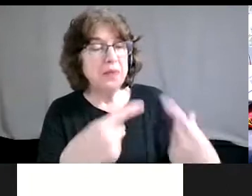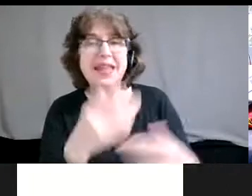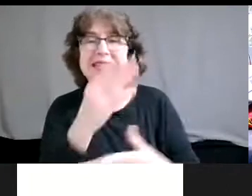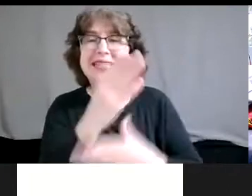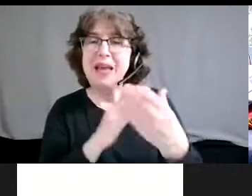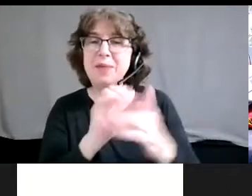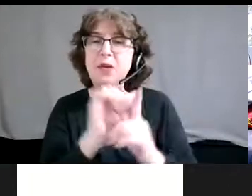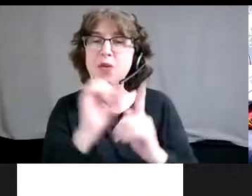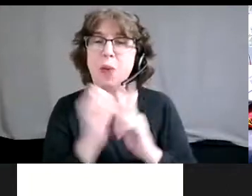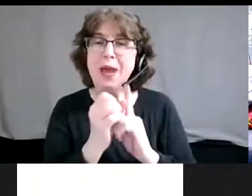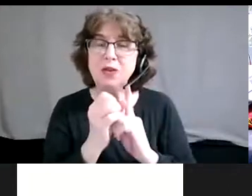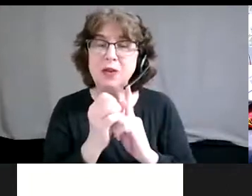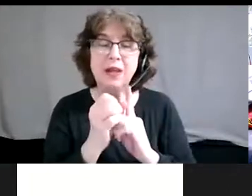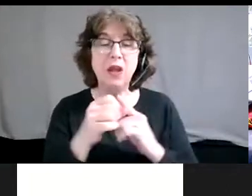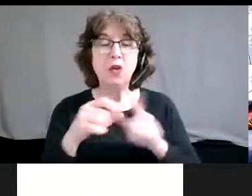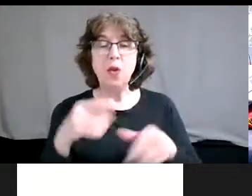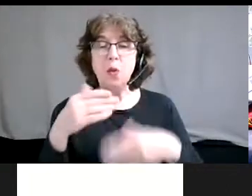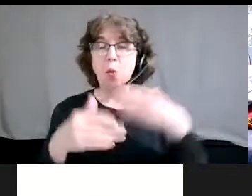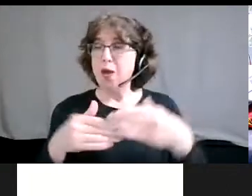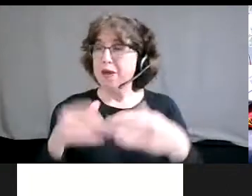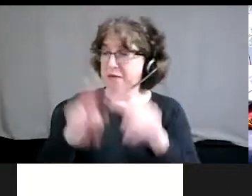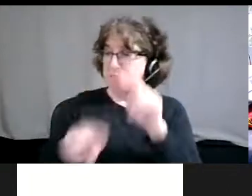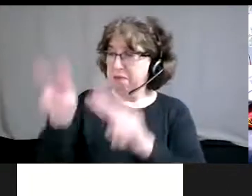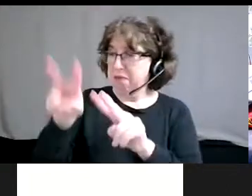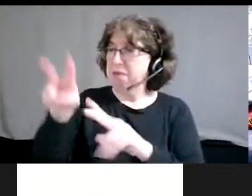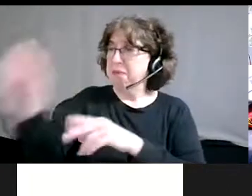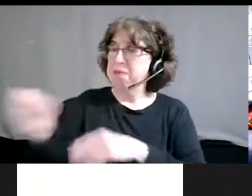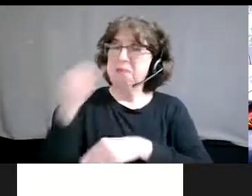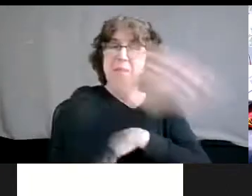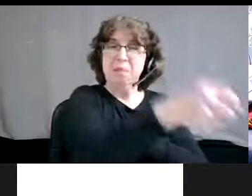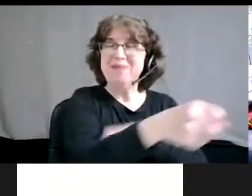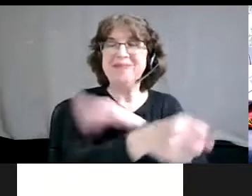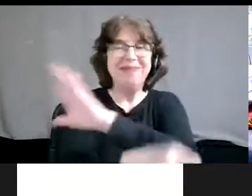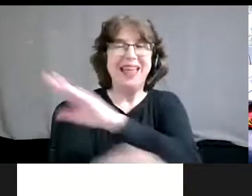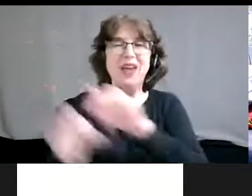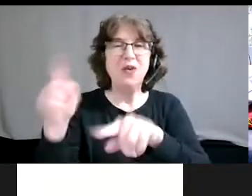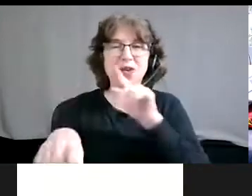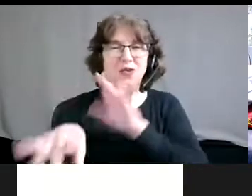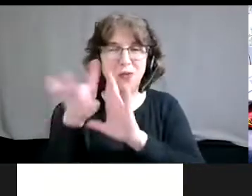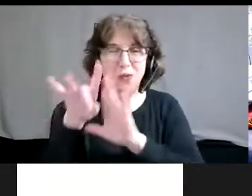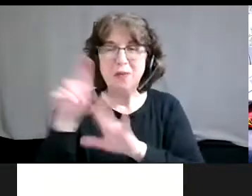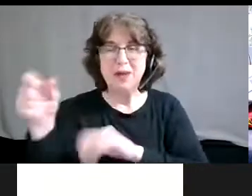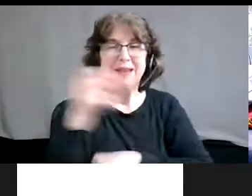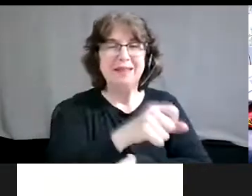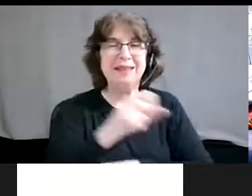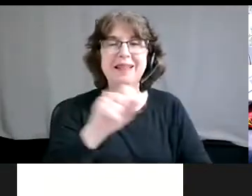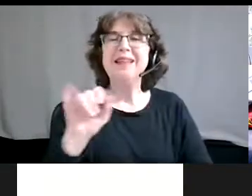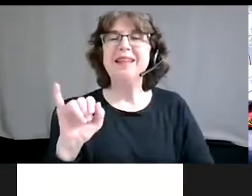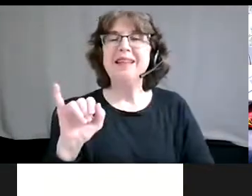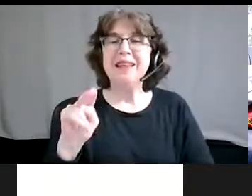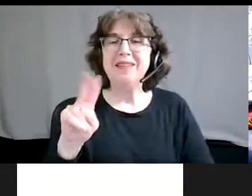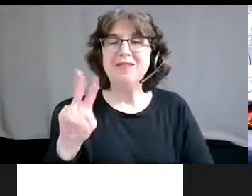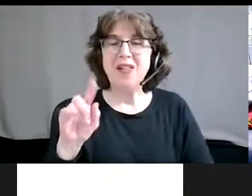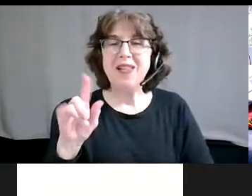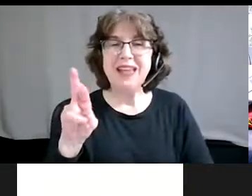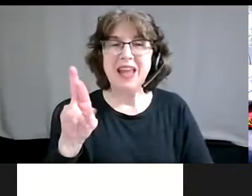the involuntary process, folks are still able to find sort of that pathway and grounded pathway